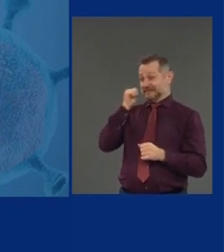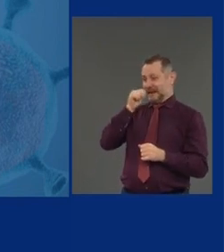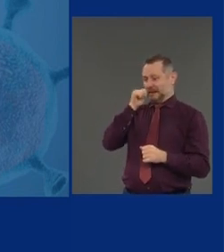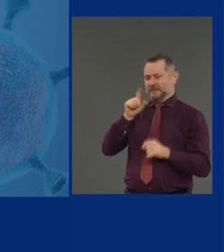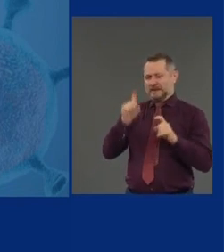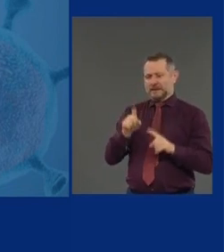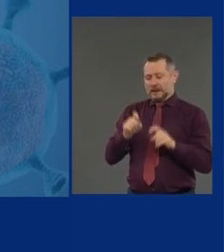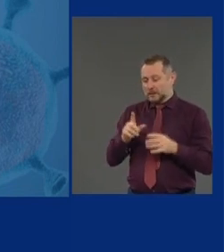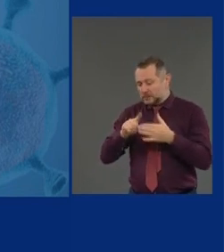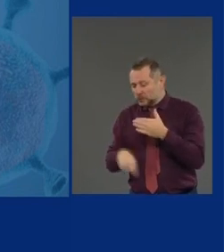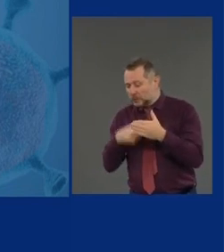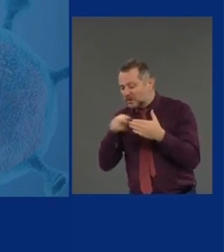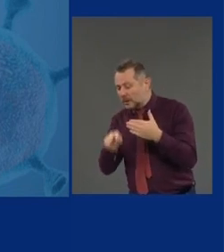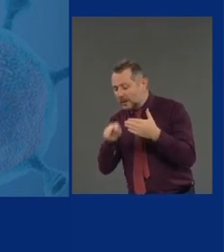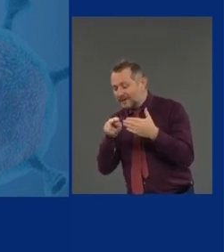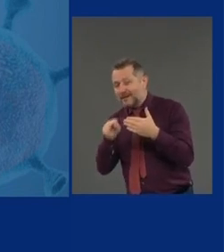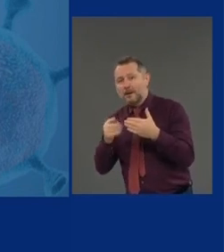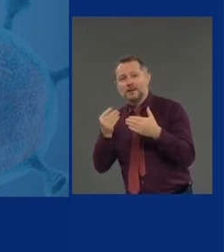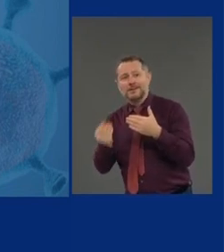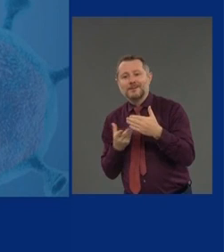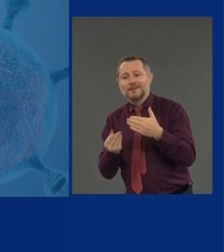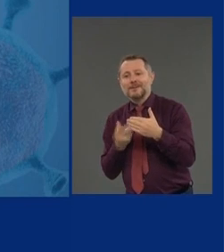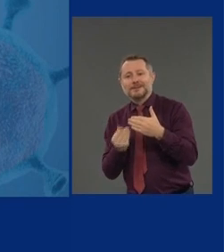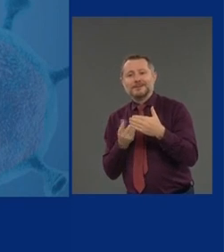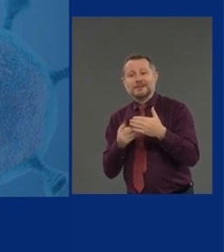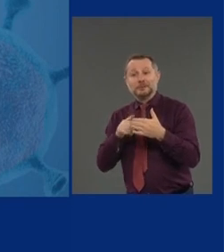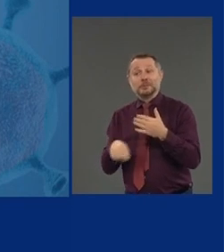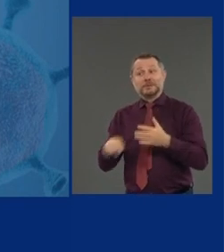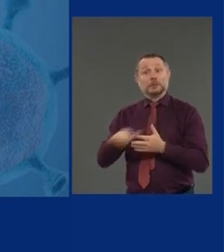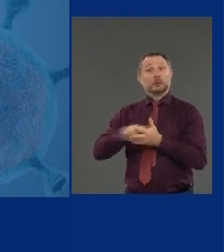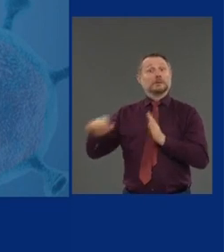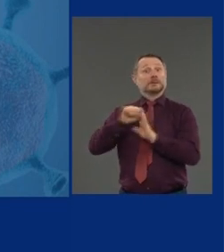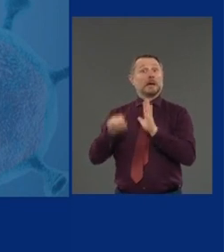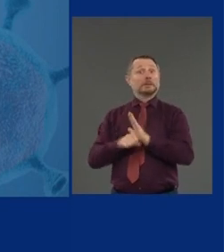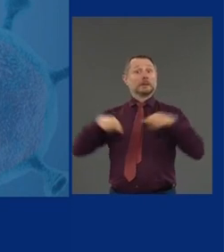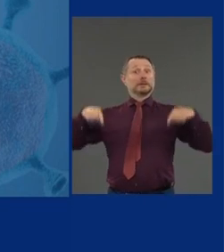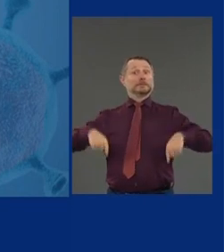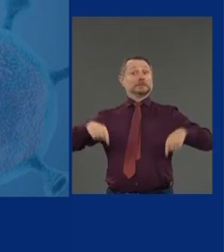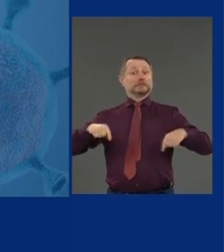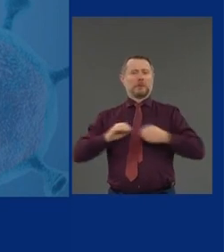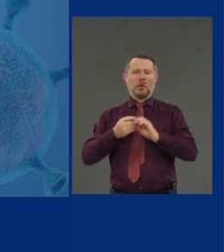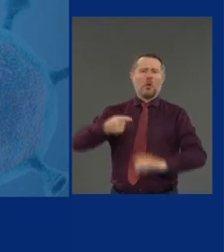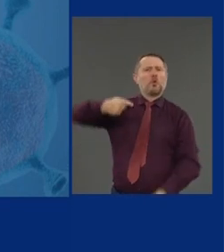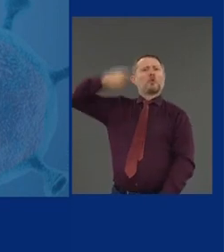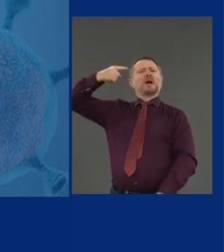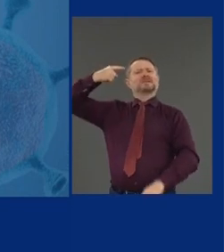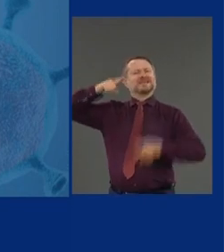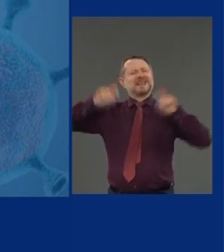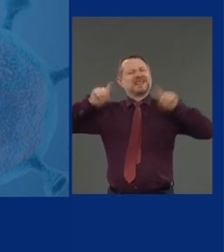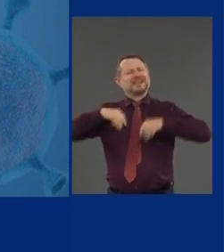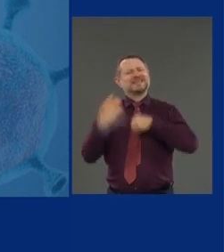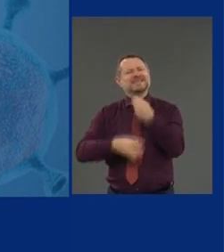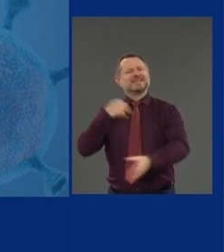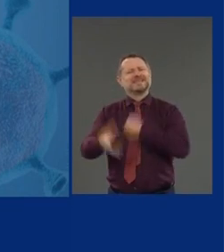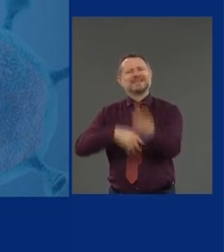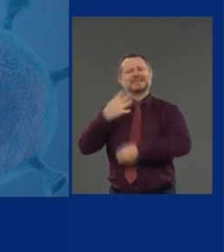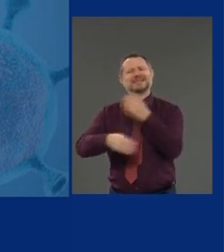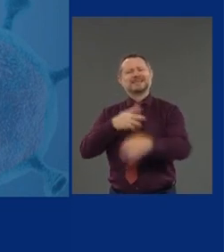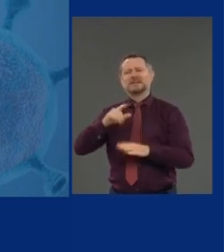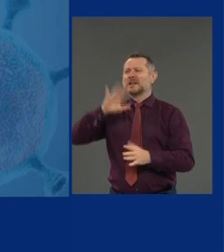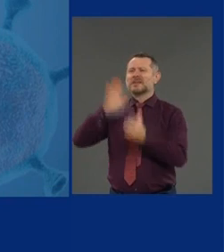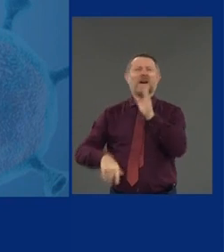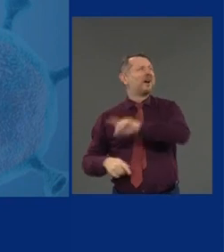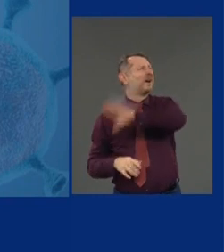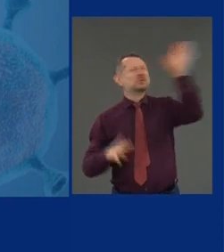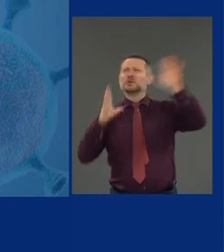New York tests more than any state in the United States per capita. It tests more than any country